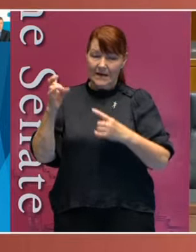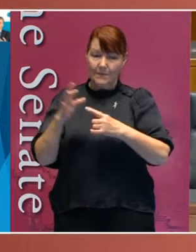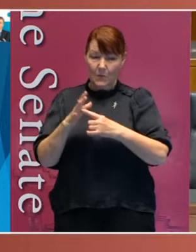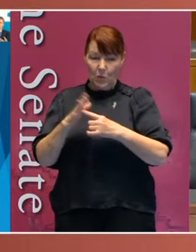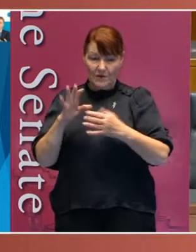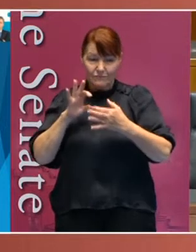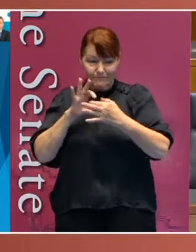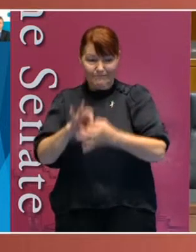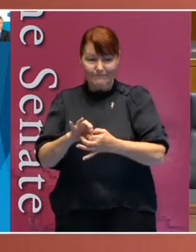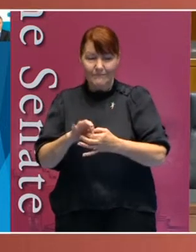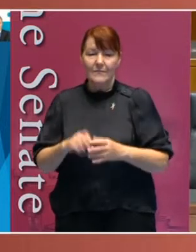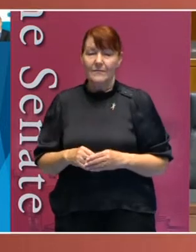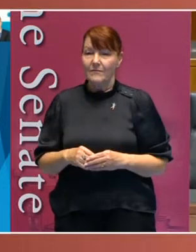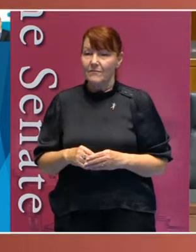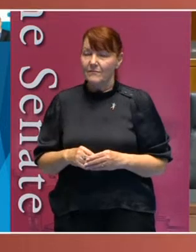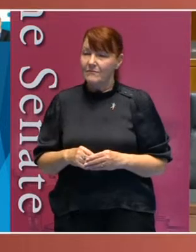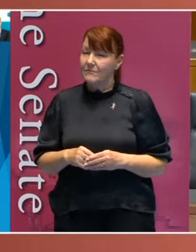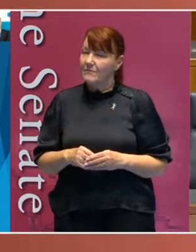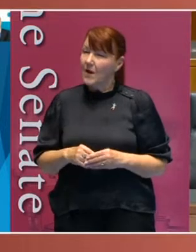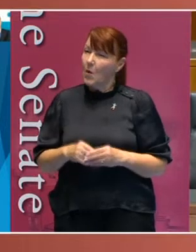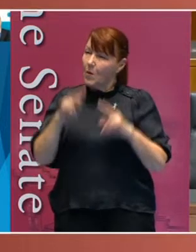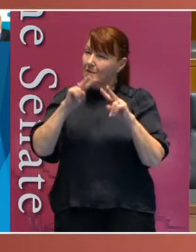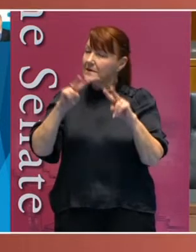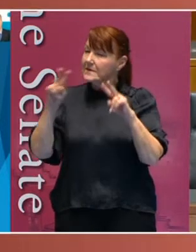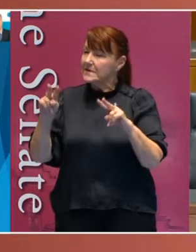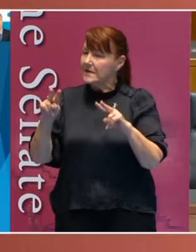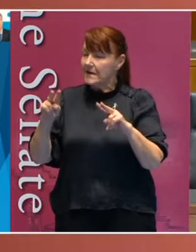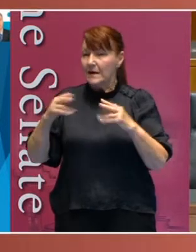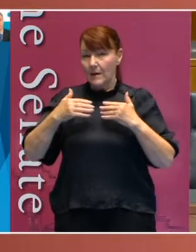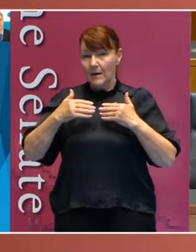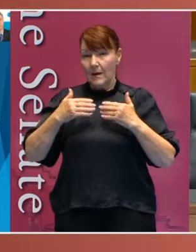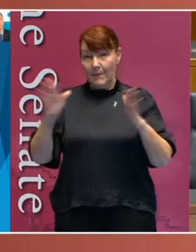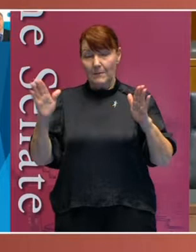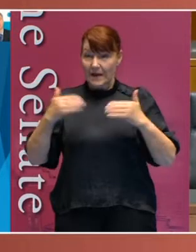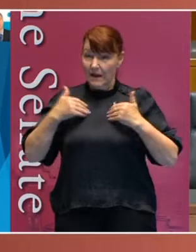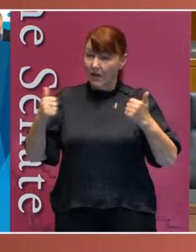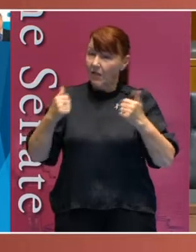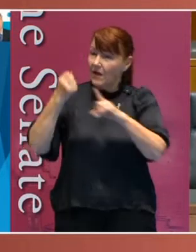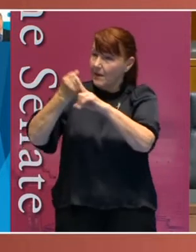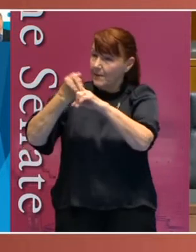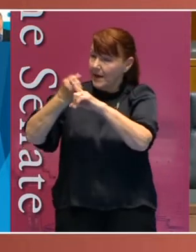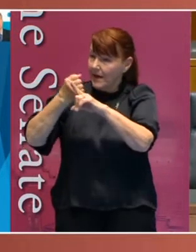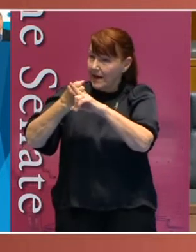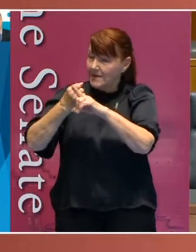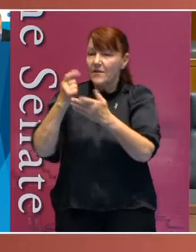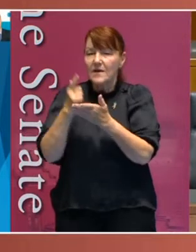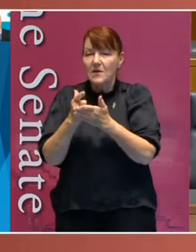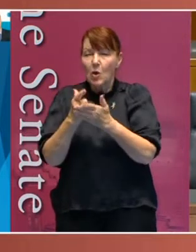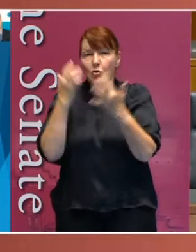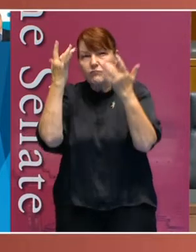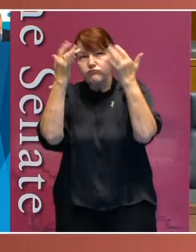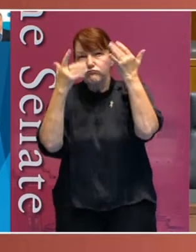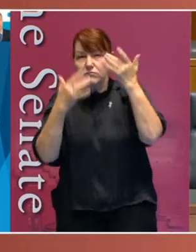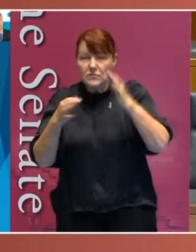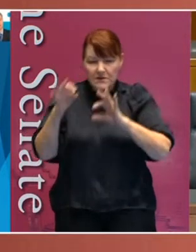We know when we look at public health campaigns, that there actually is a considerable amount of science that